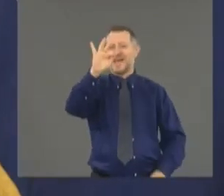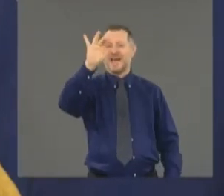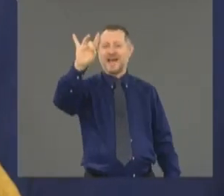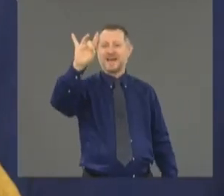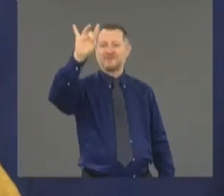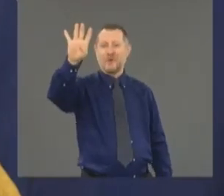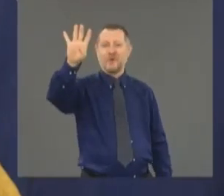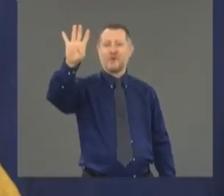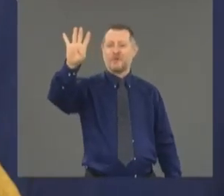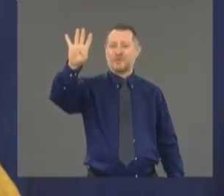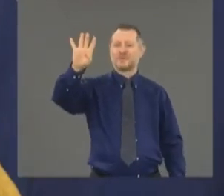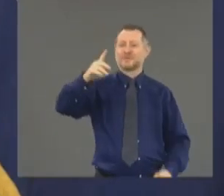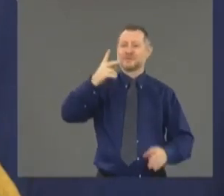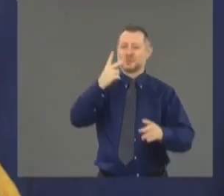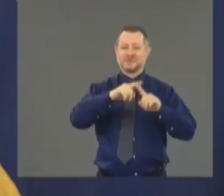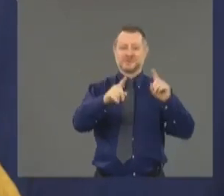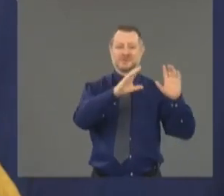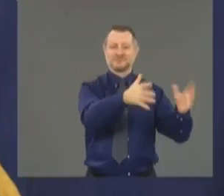2020.